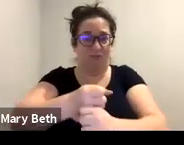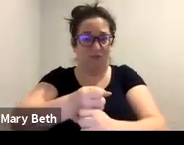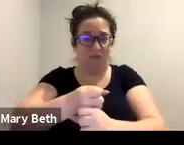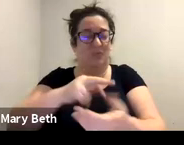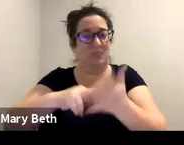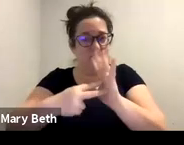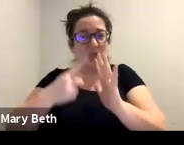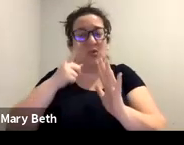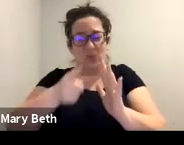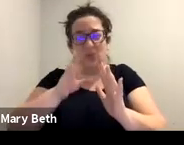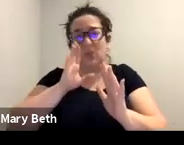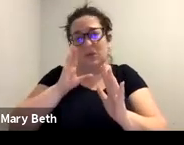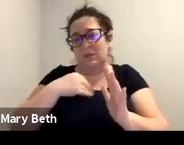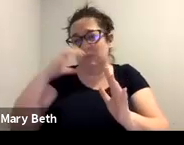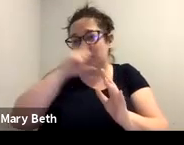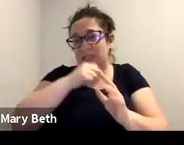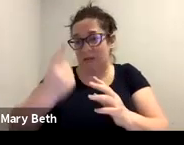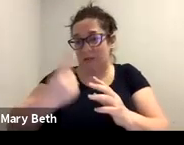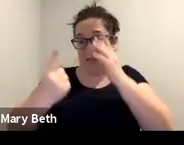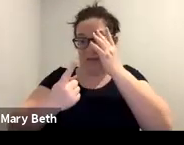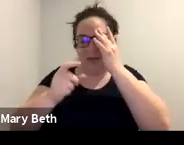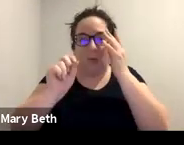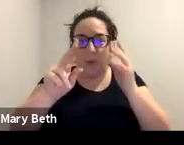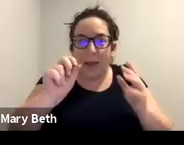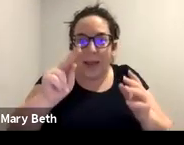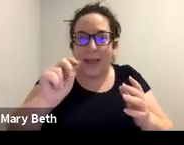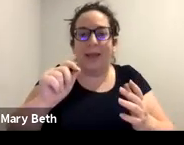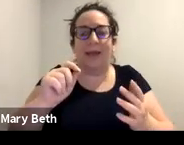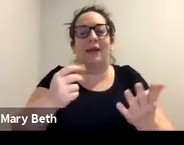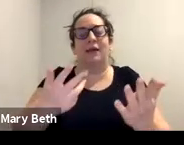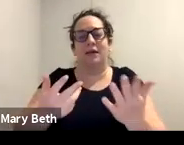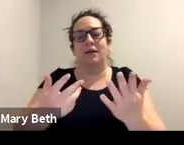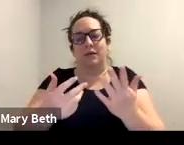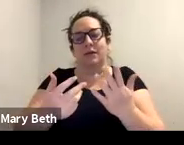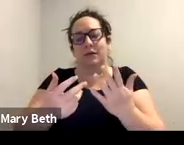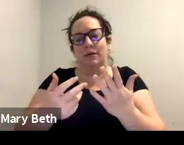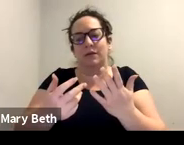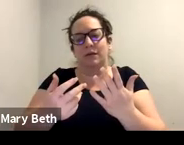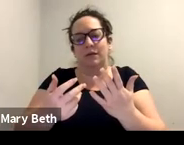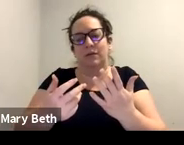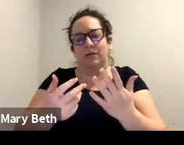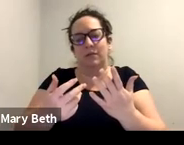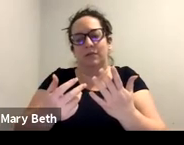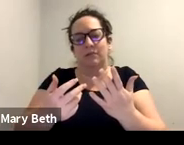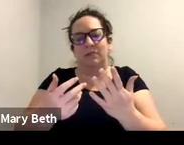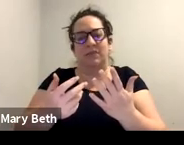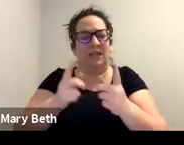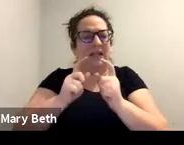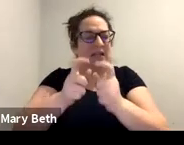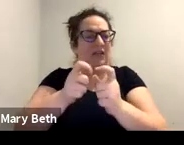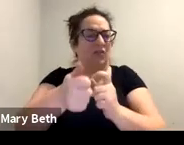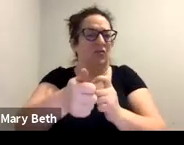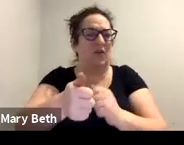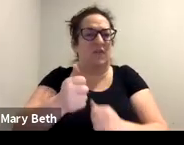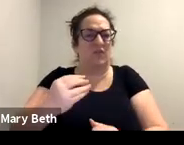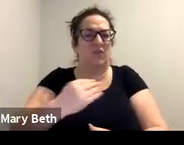that you're going to miss something. It's okay. P be, um, be graceful with yourself. Um, the most,